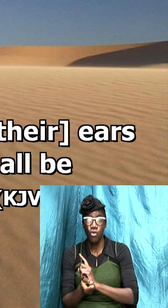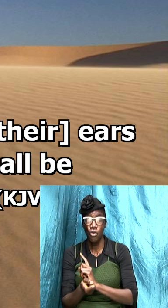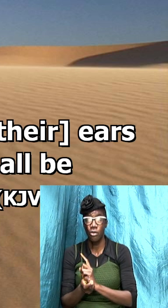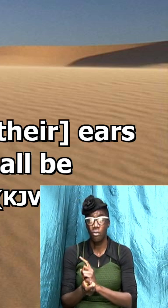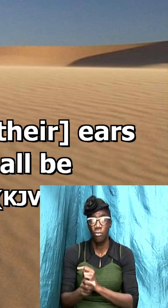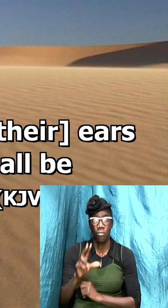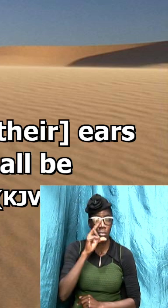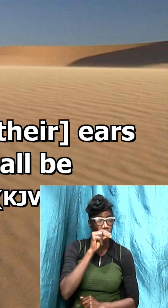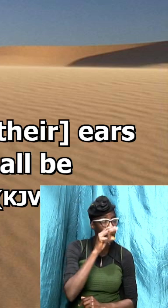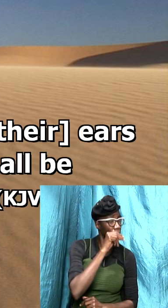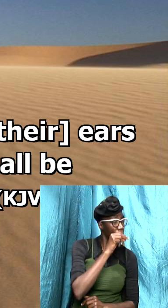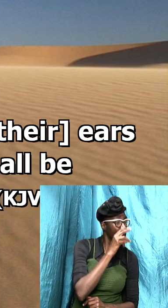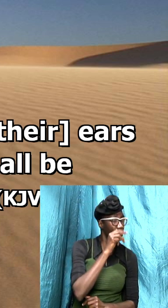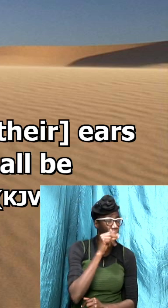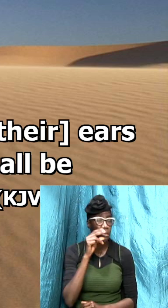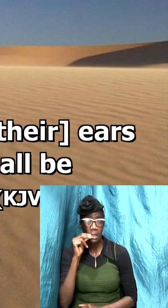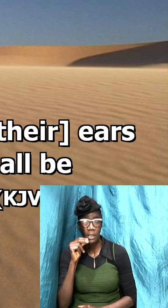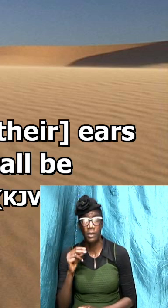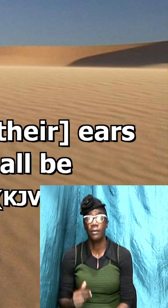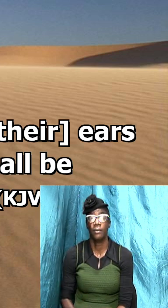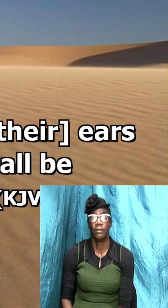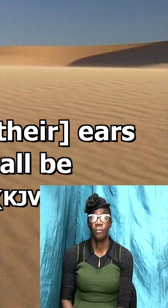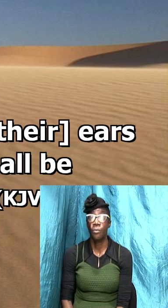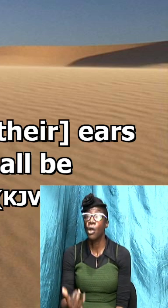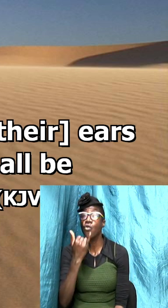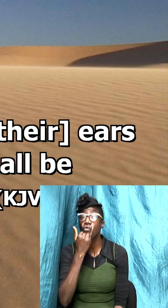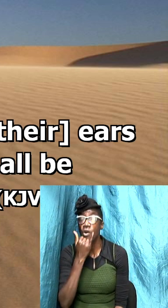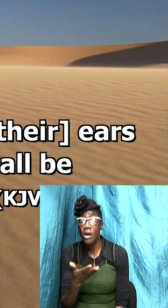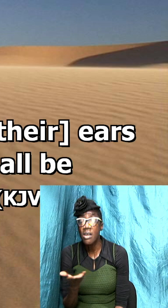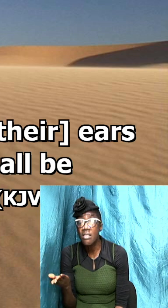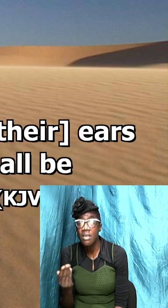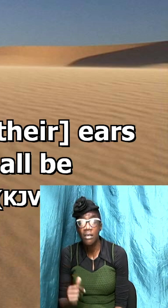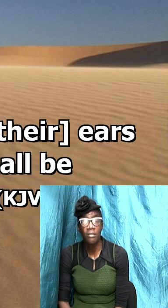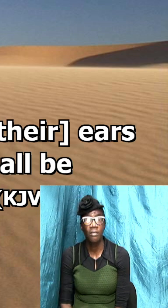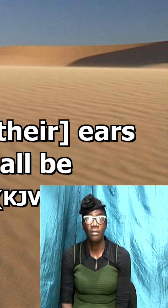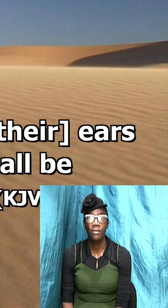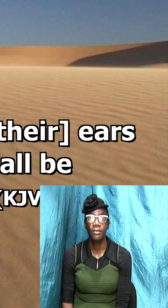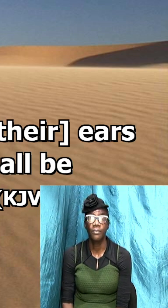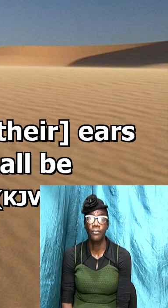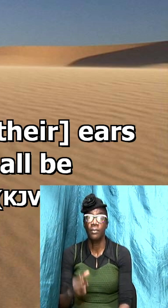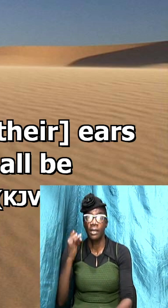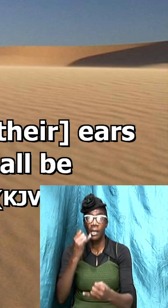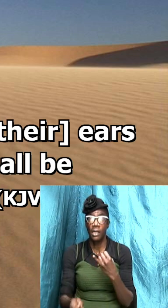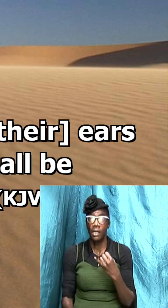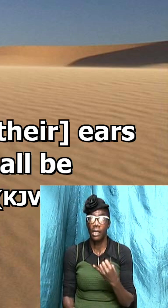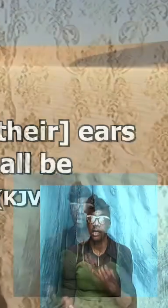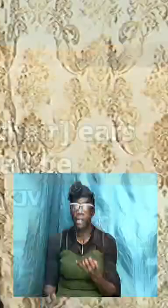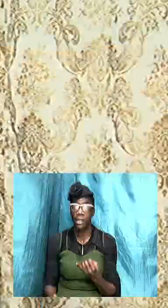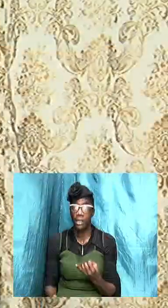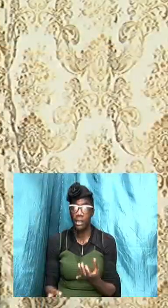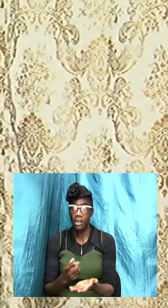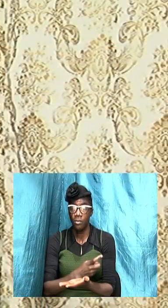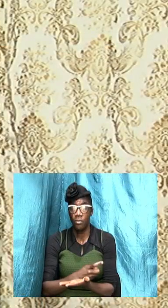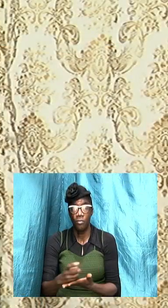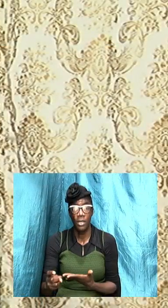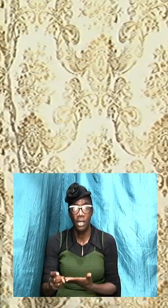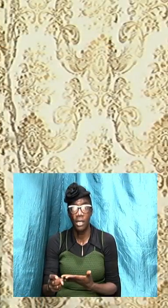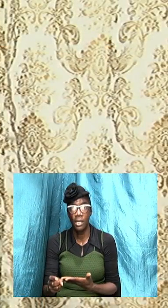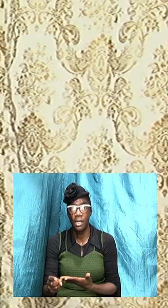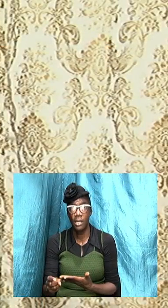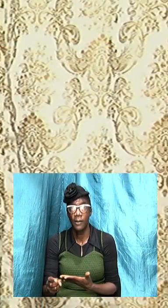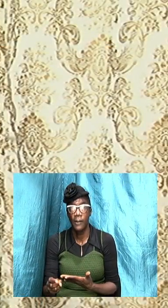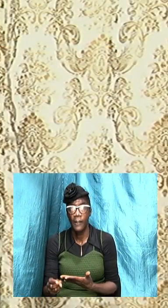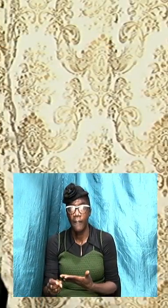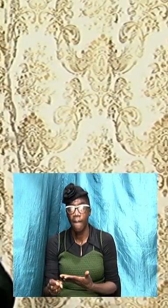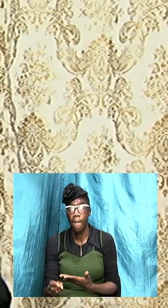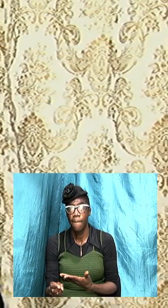amen so last week you know my main my main main